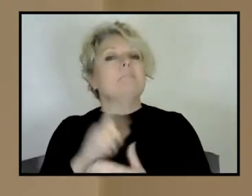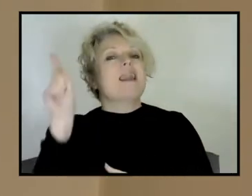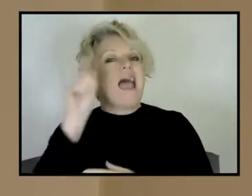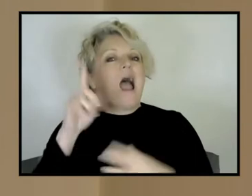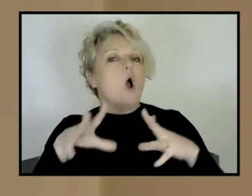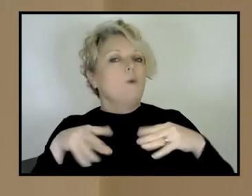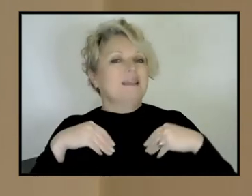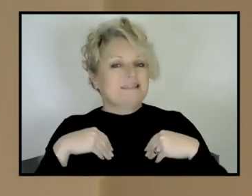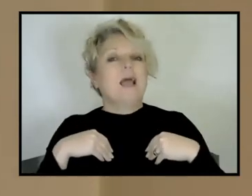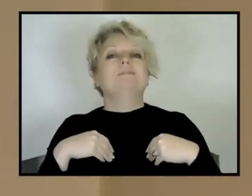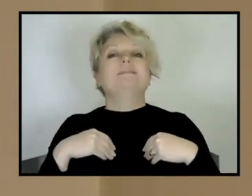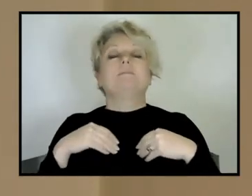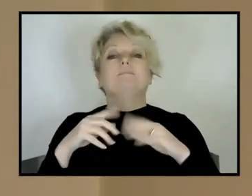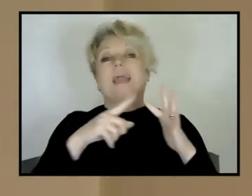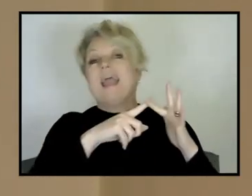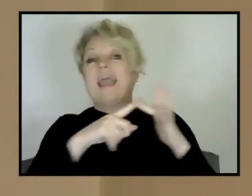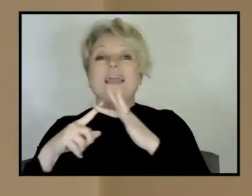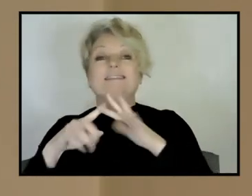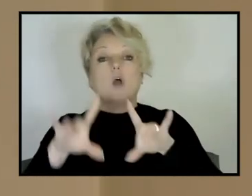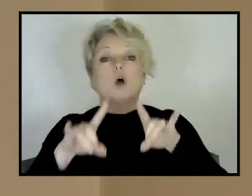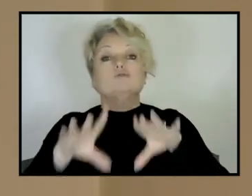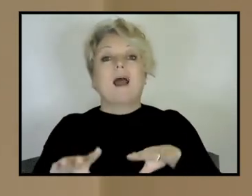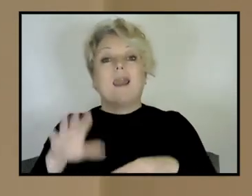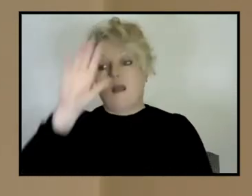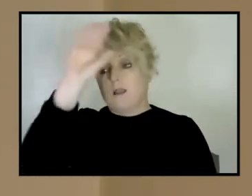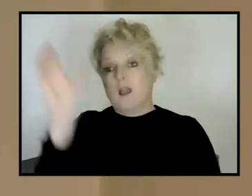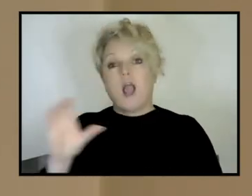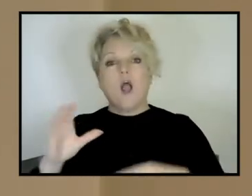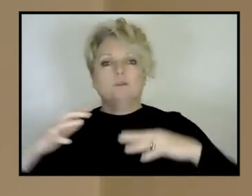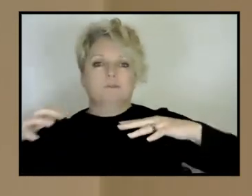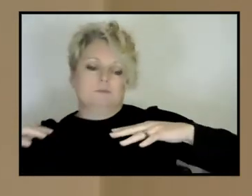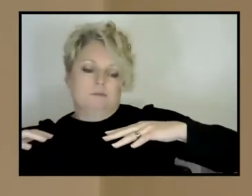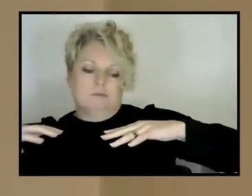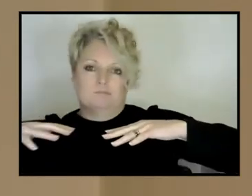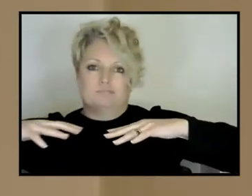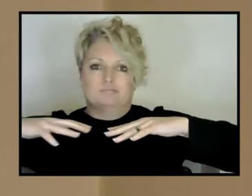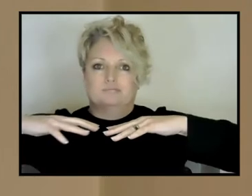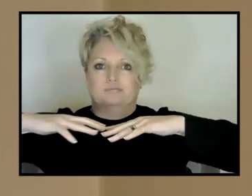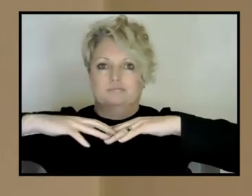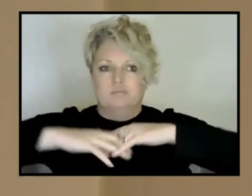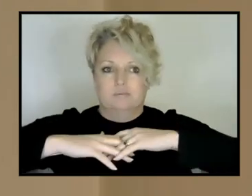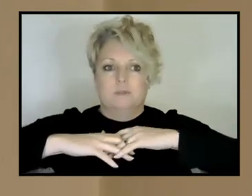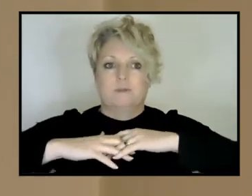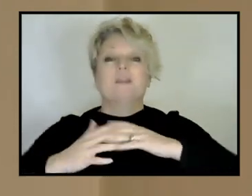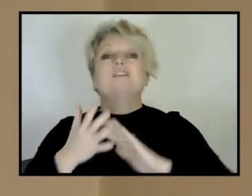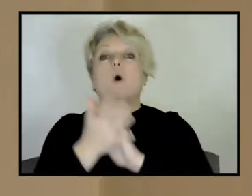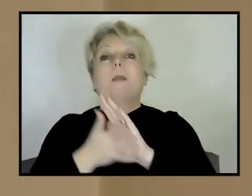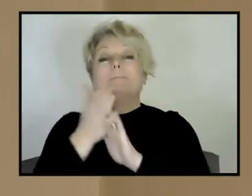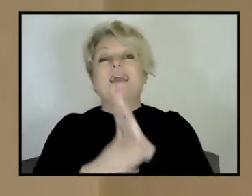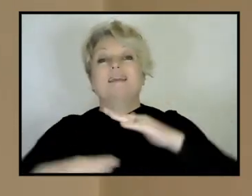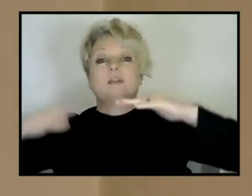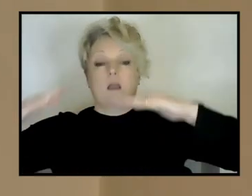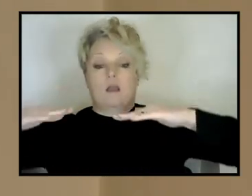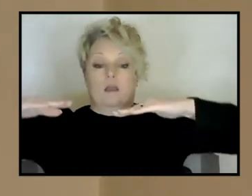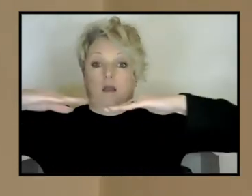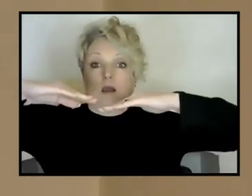been velcroed on, if you like, in a, um, a series of subduction zones, which is where one plate goes, that dives under the other, and